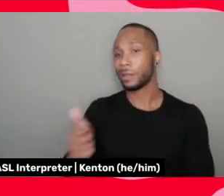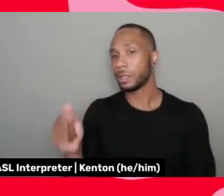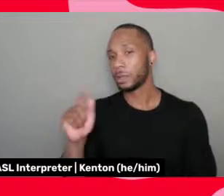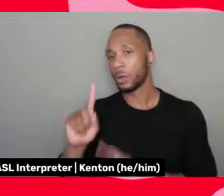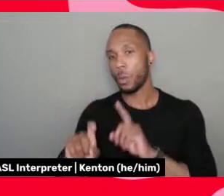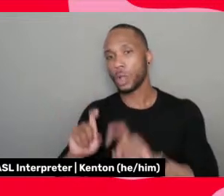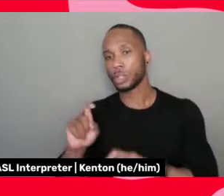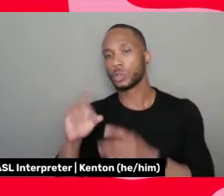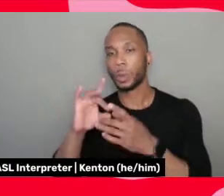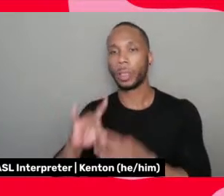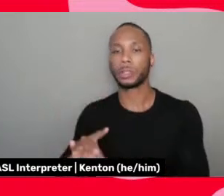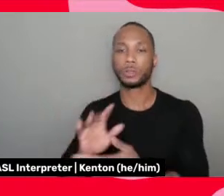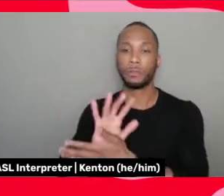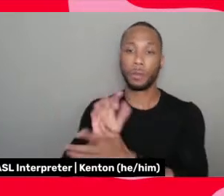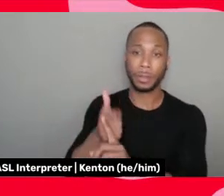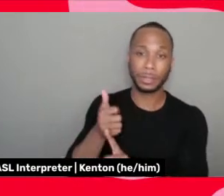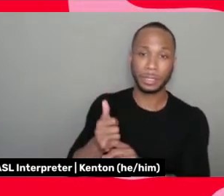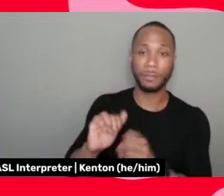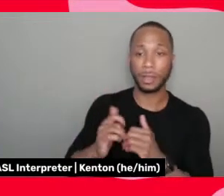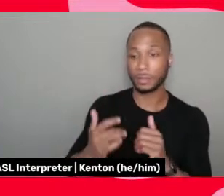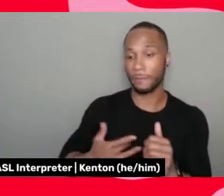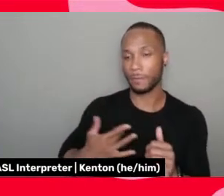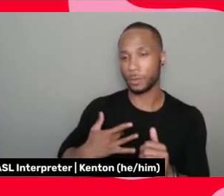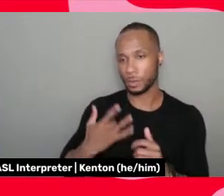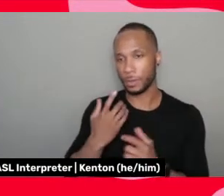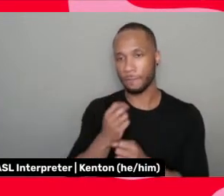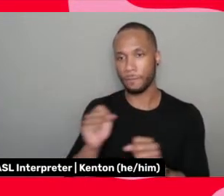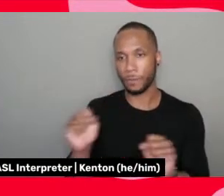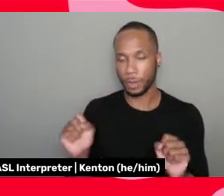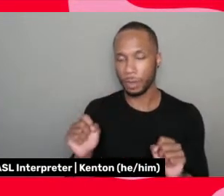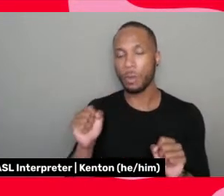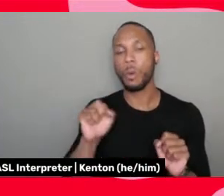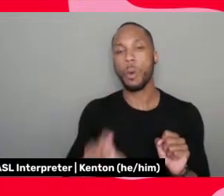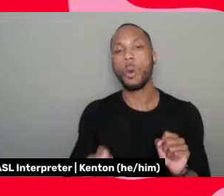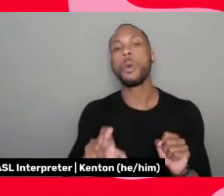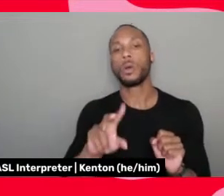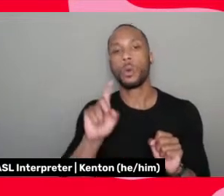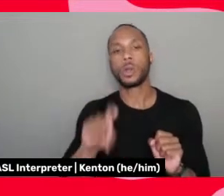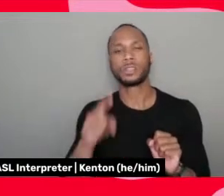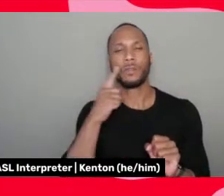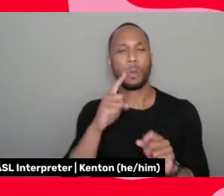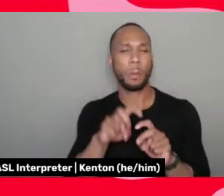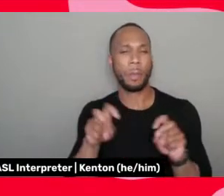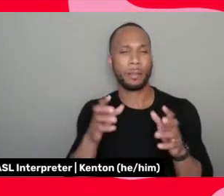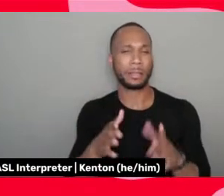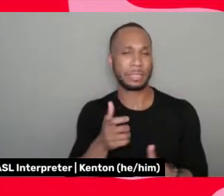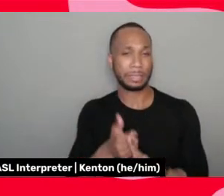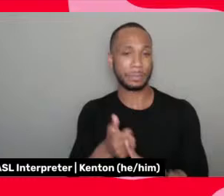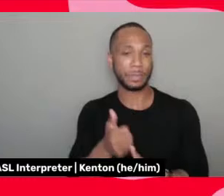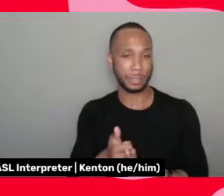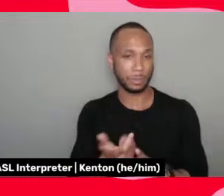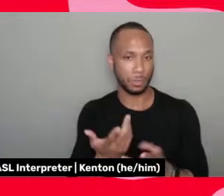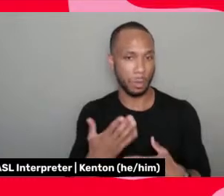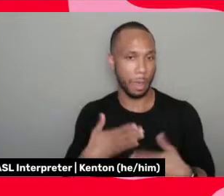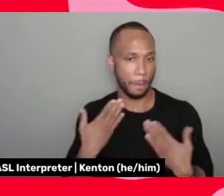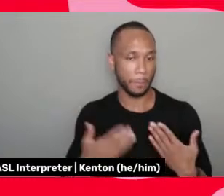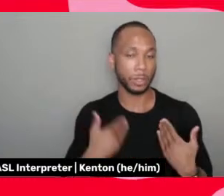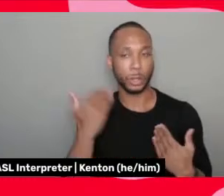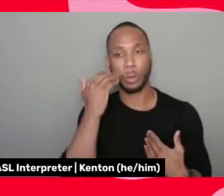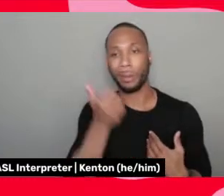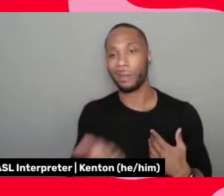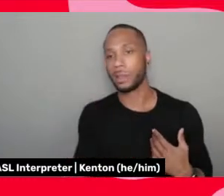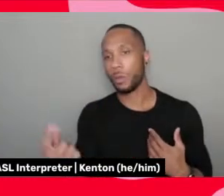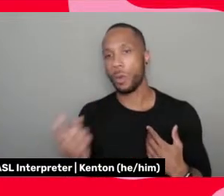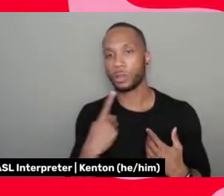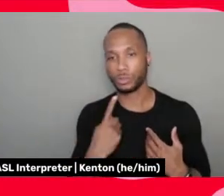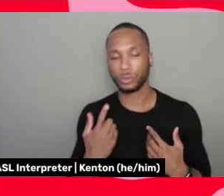the film. How does it feel to be free or questions for our, our panelists. We would love to, to know any questions that you